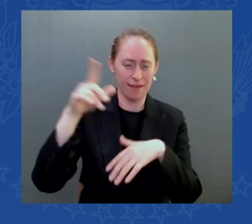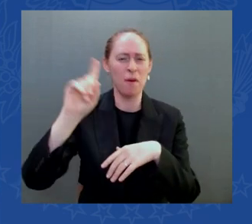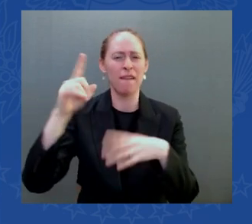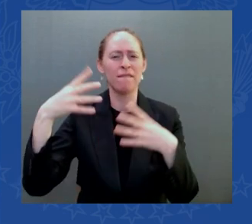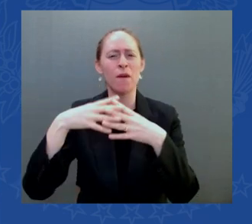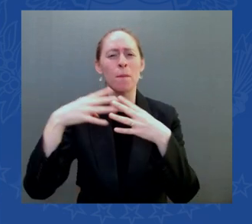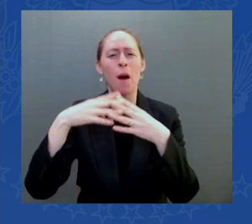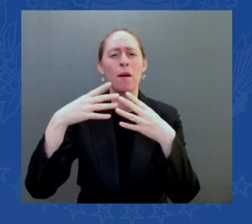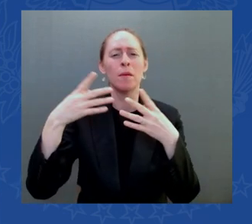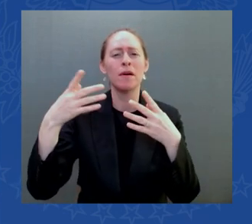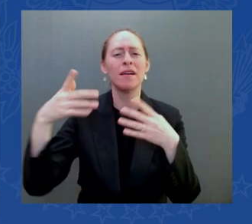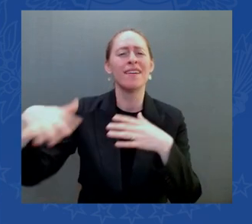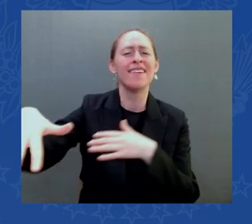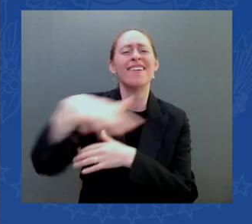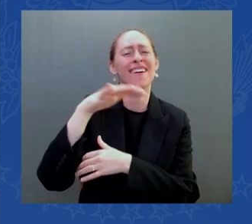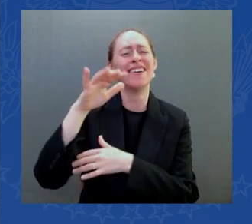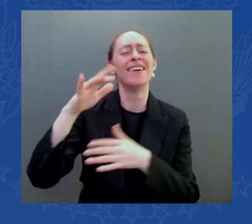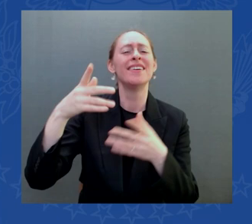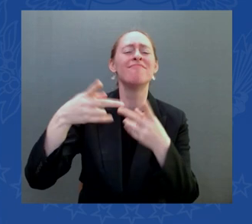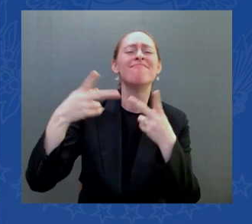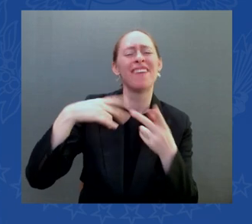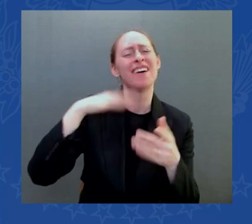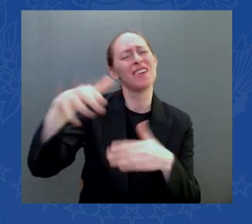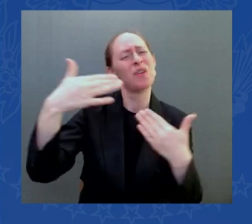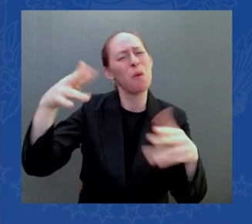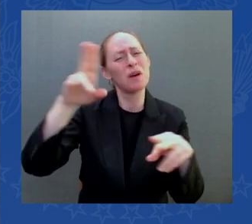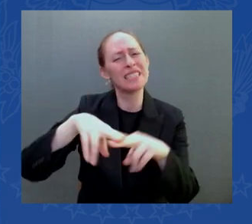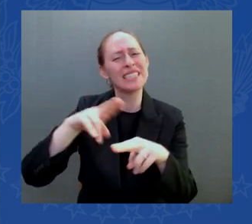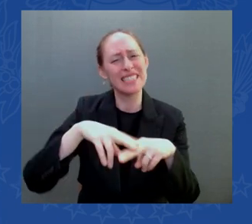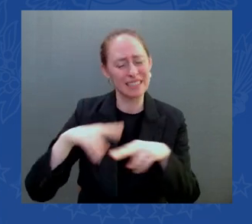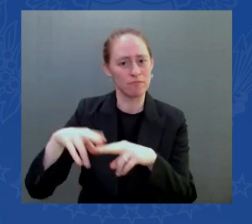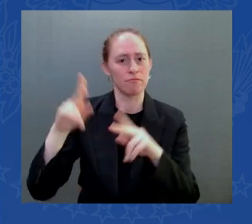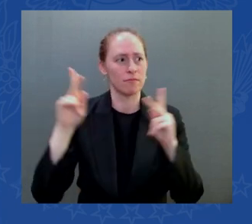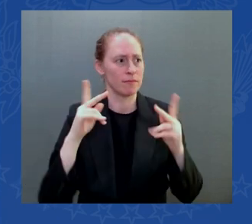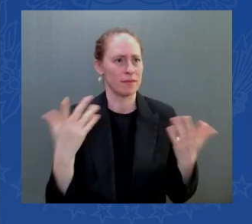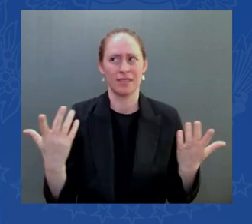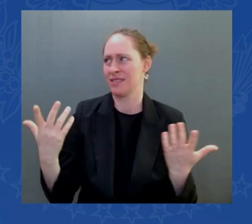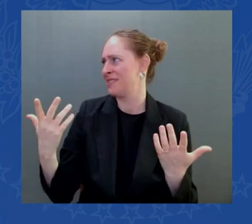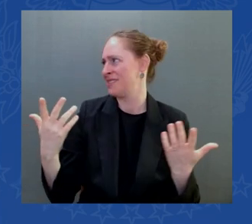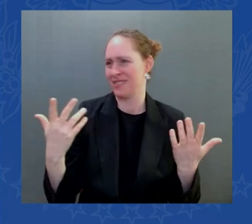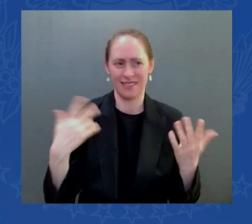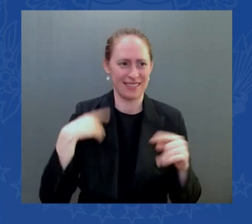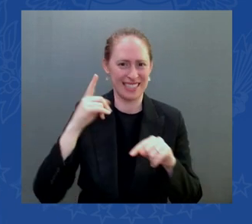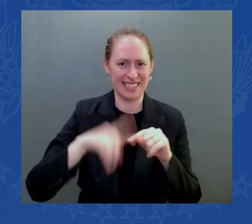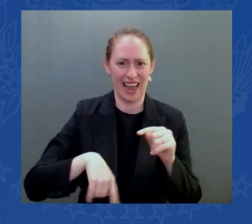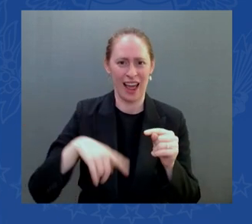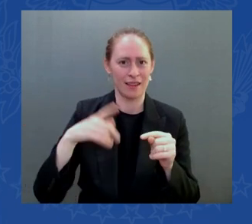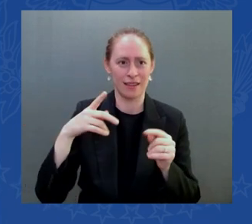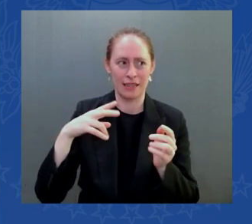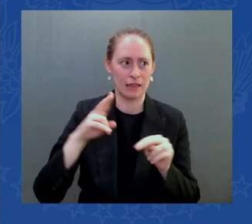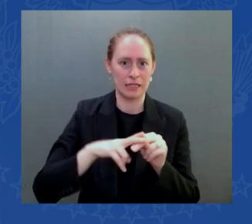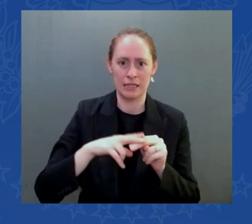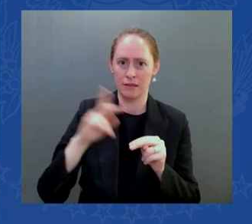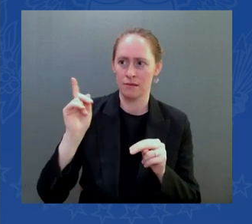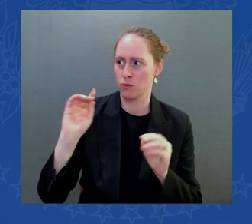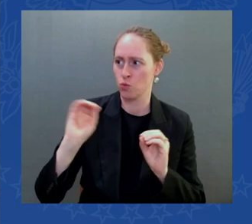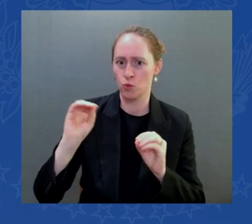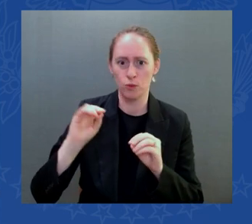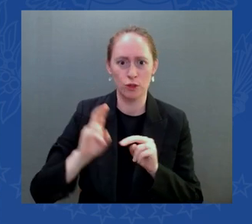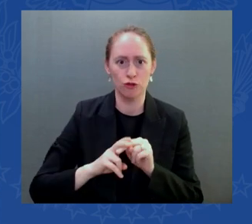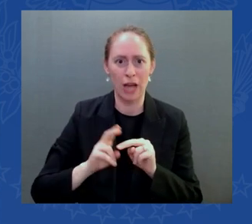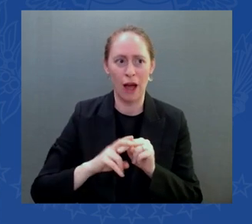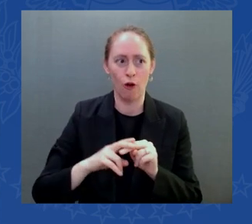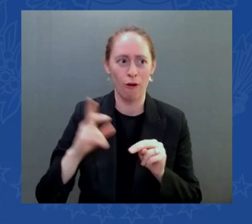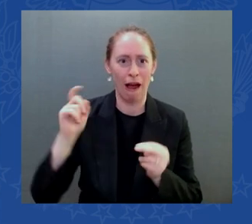they all looked at me like we're standing all of it I couldn't see but anyway thank you very very much look it's great to be here in